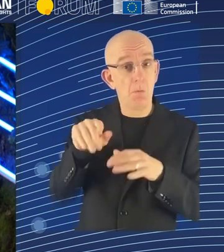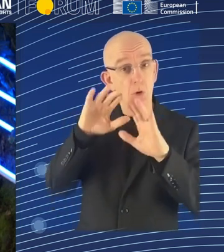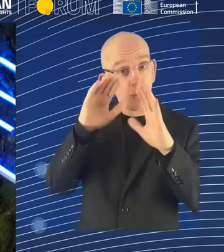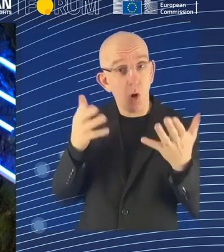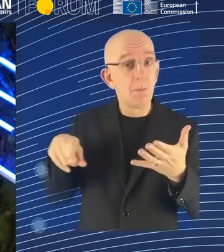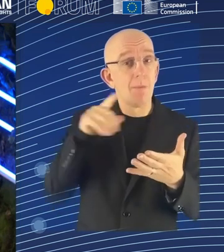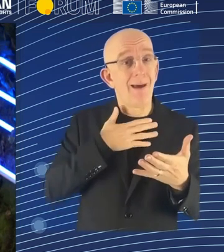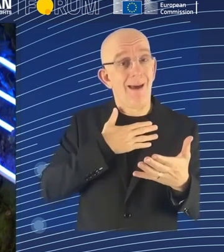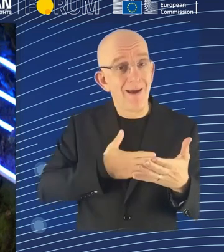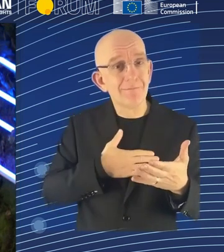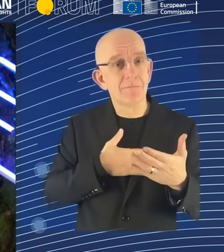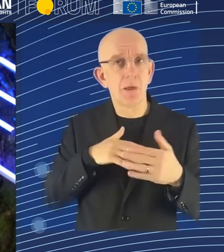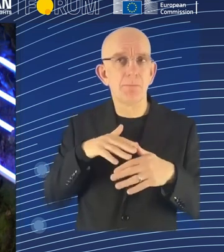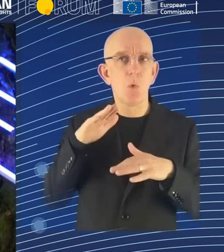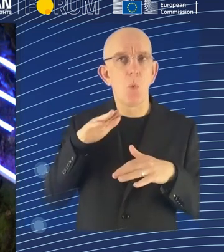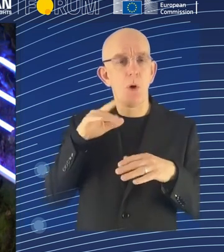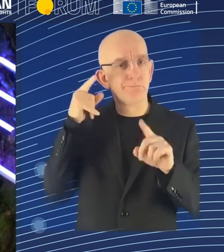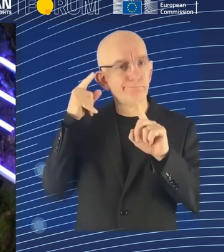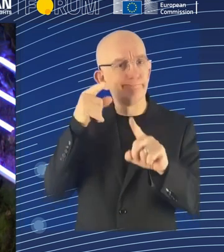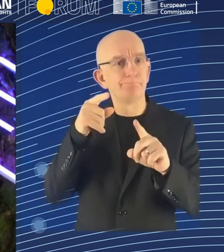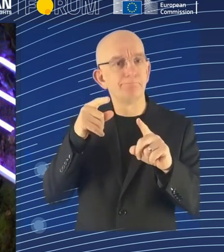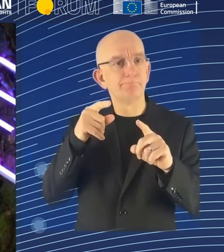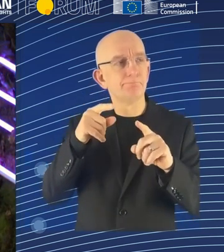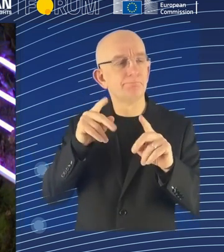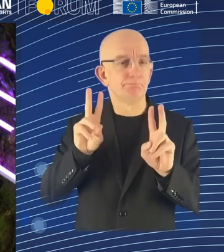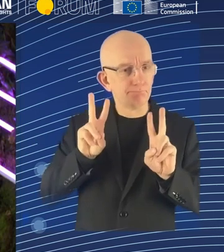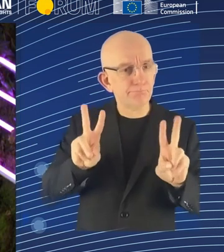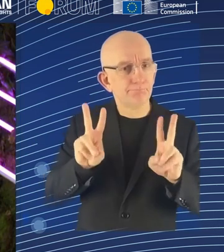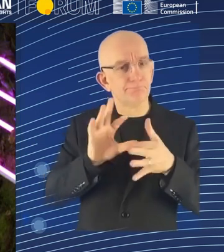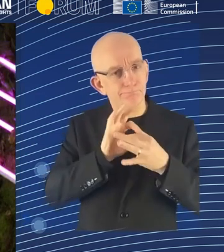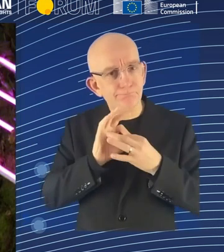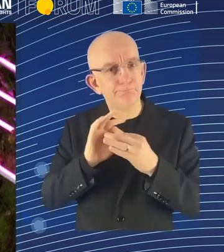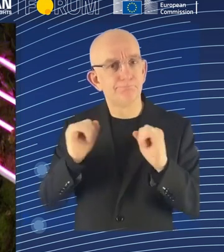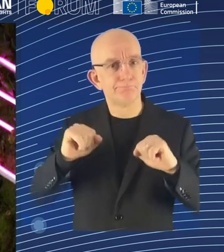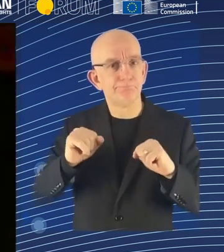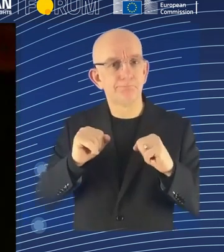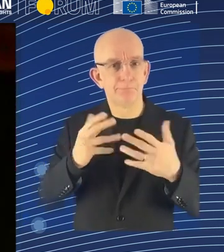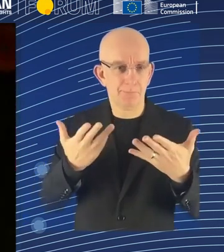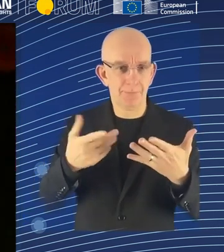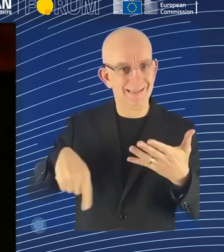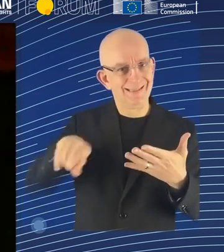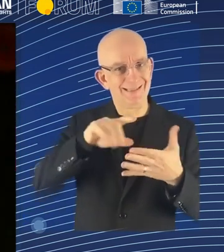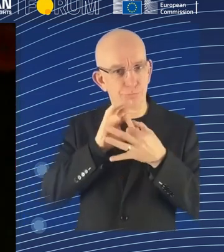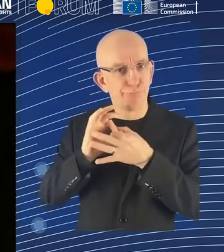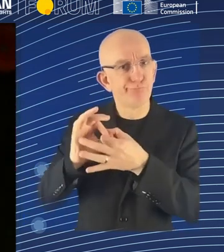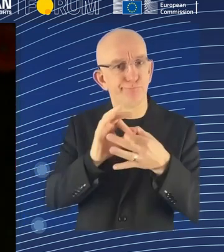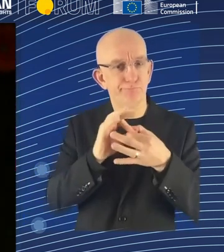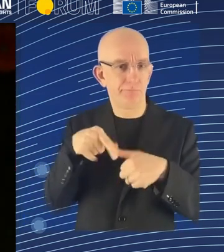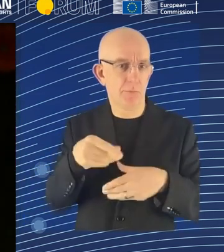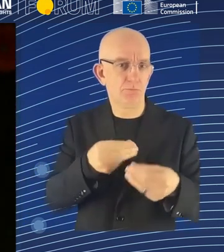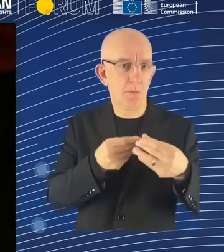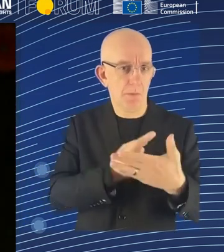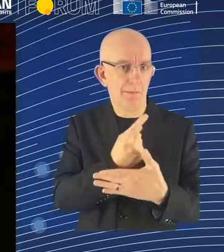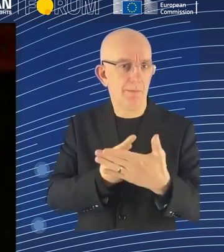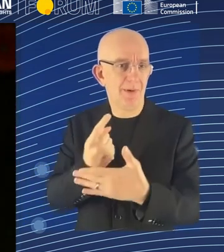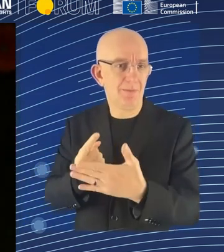in this process that might be a little bit top-down somehow? Okay, thanks. Yes,